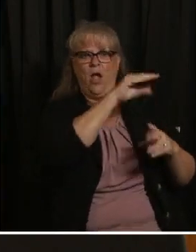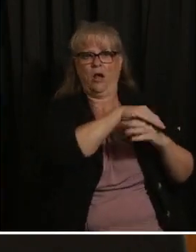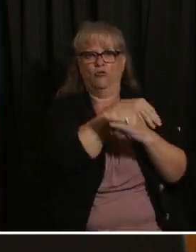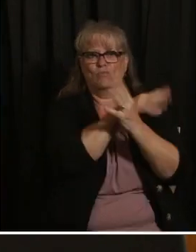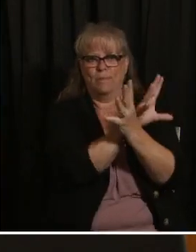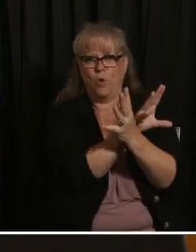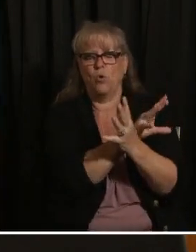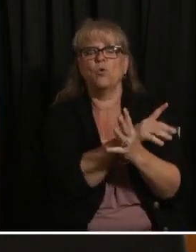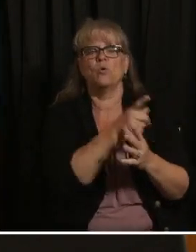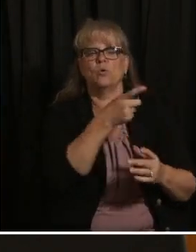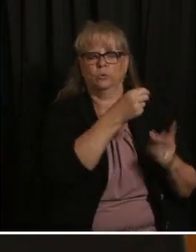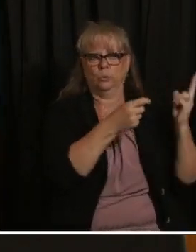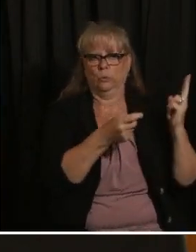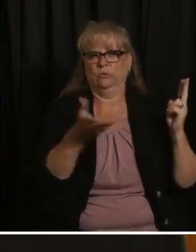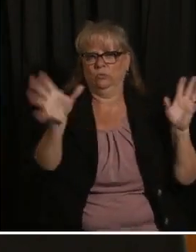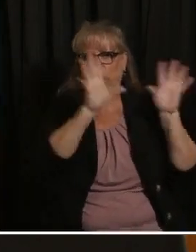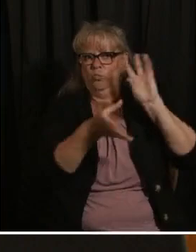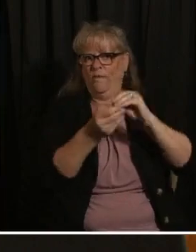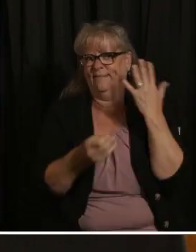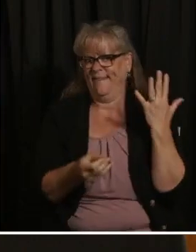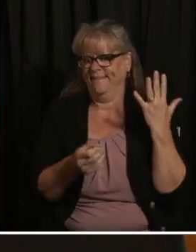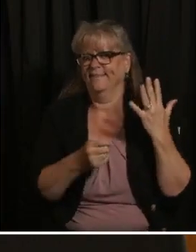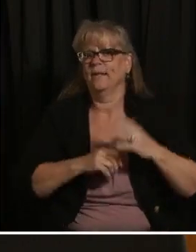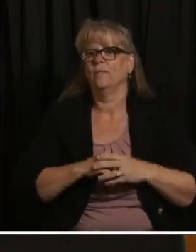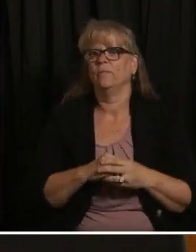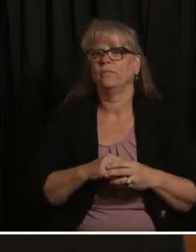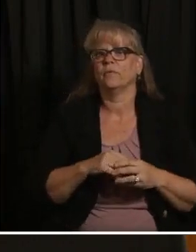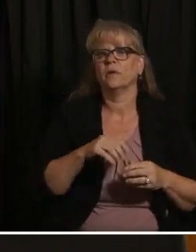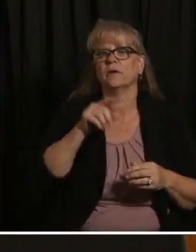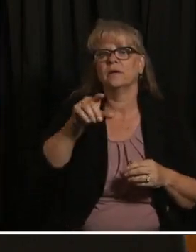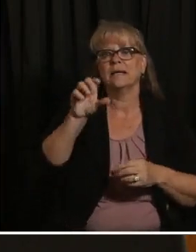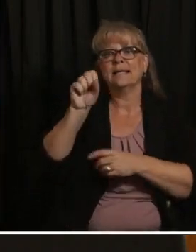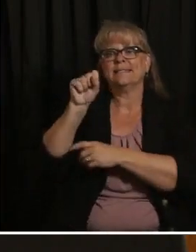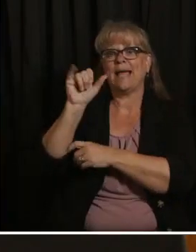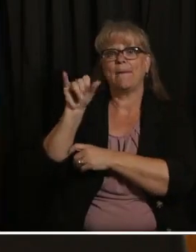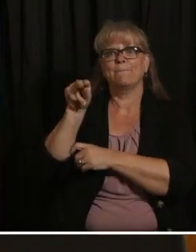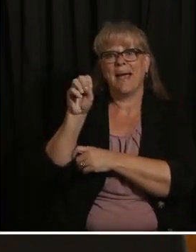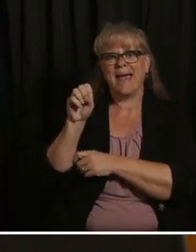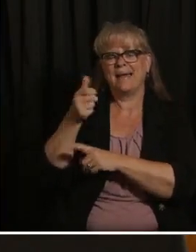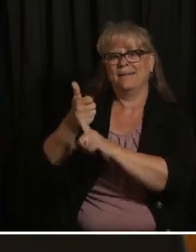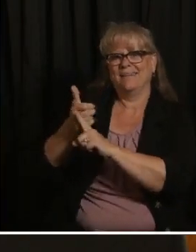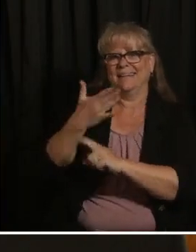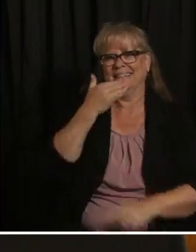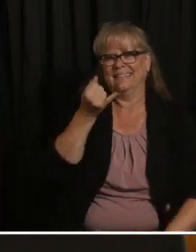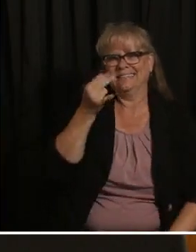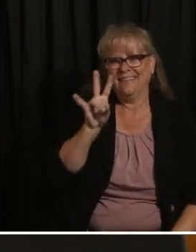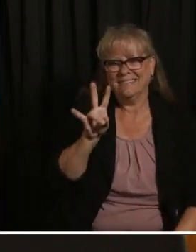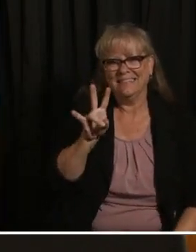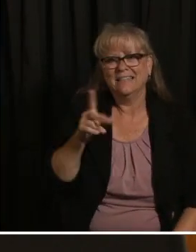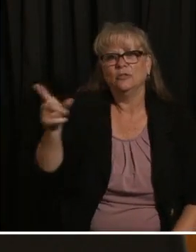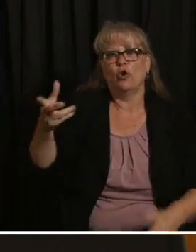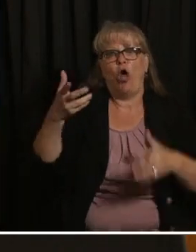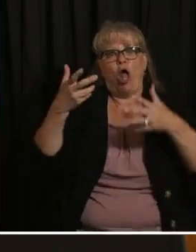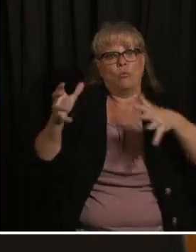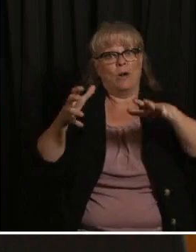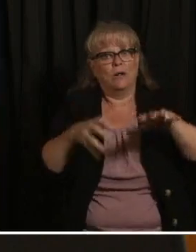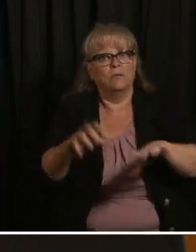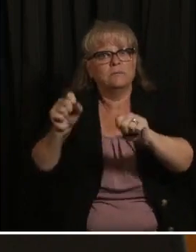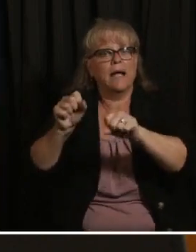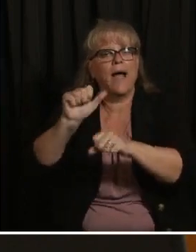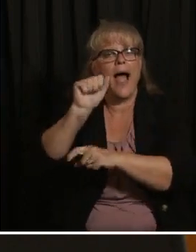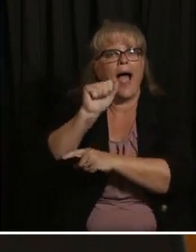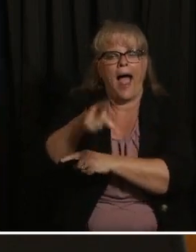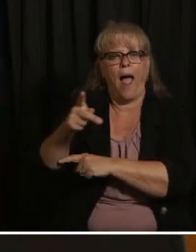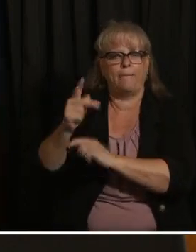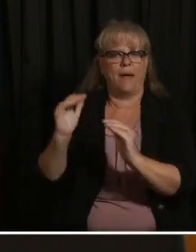momentarily at 17 Sabine has AP credits and life sciences that she can put to her college education now she has a